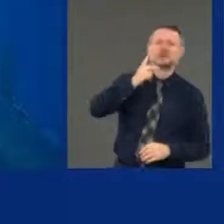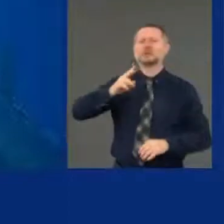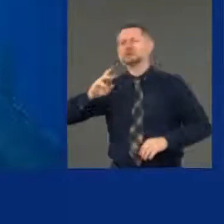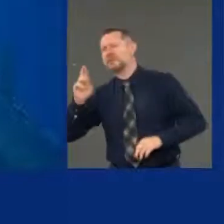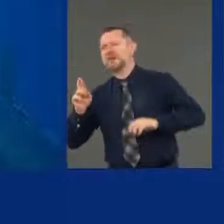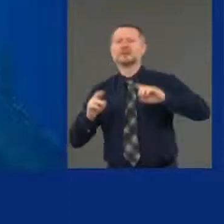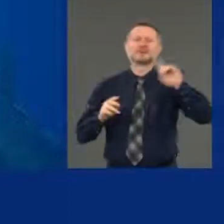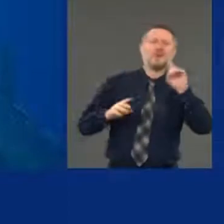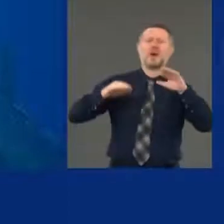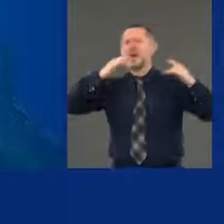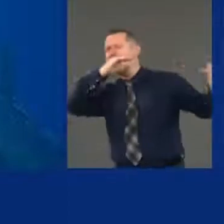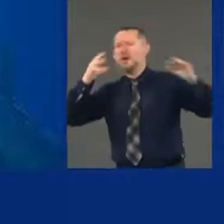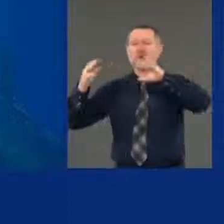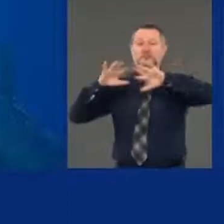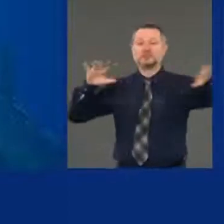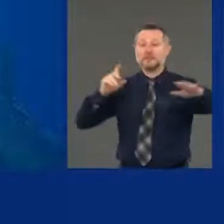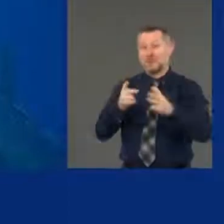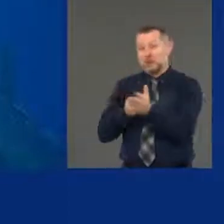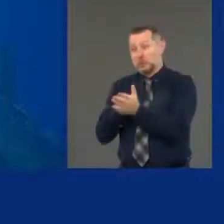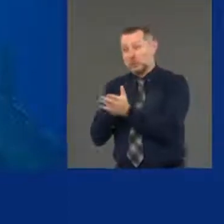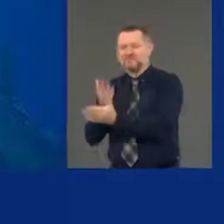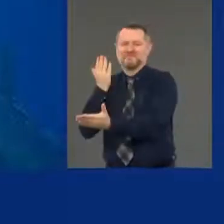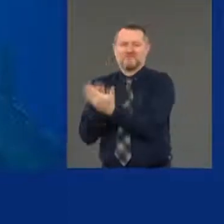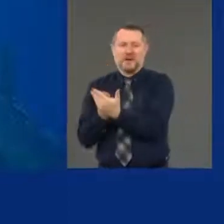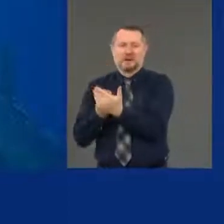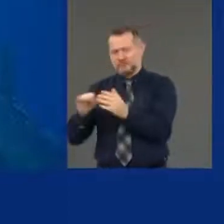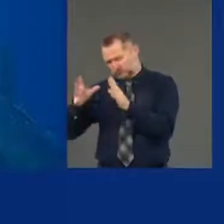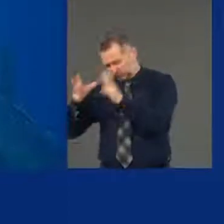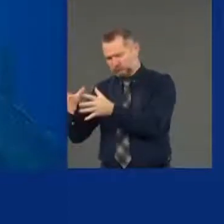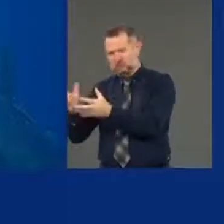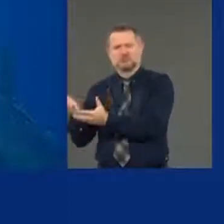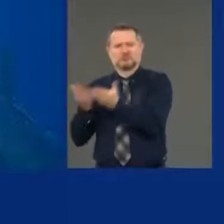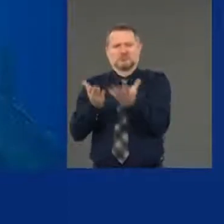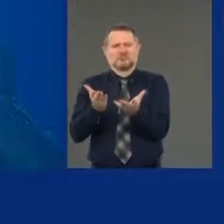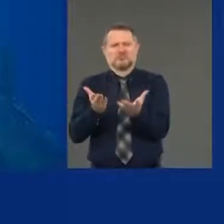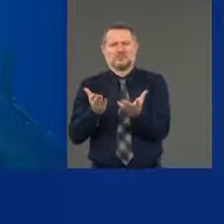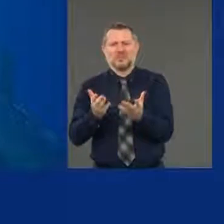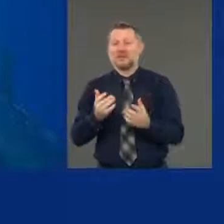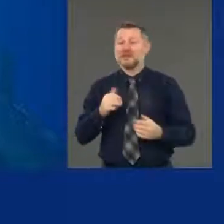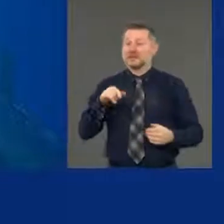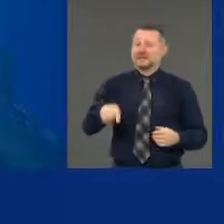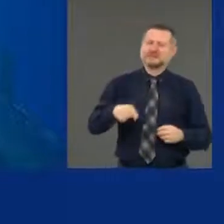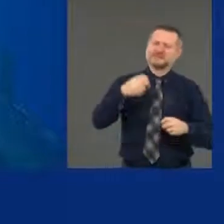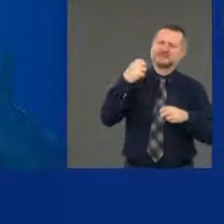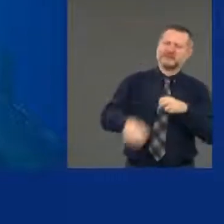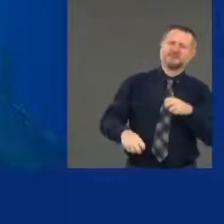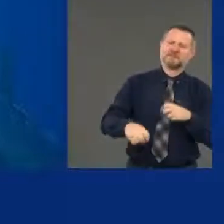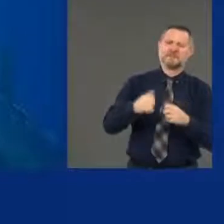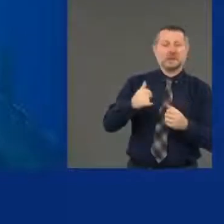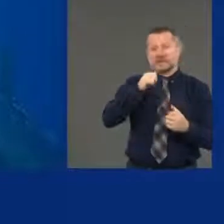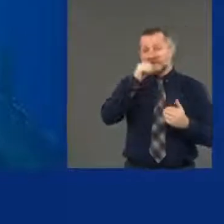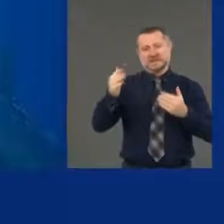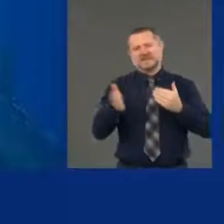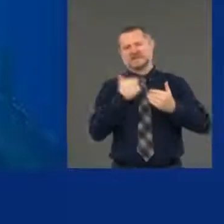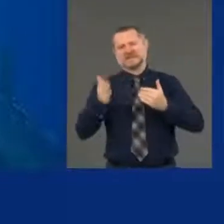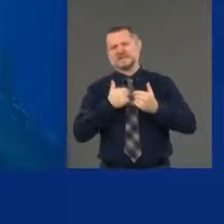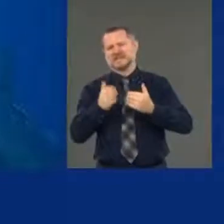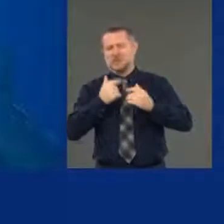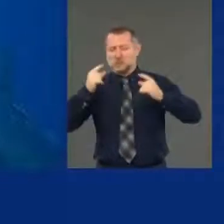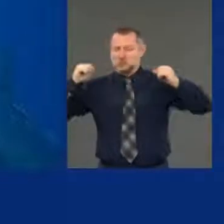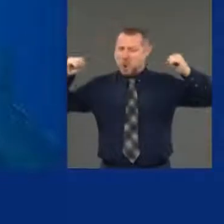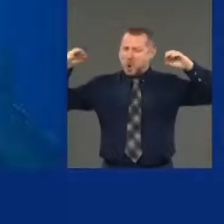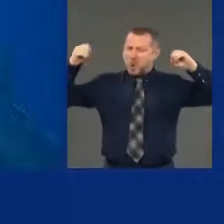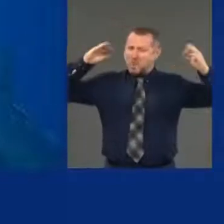facts. And this is a difficult time in this country because all the rhetoric, all the hype is so